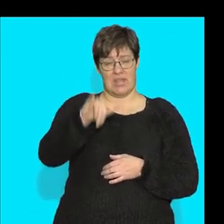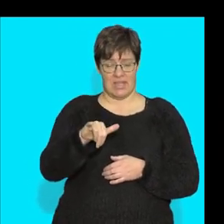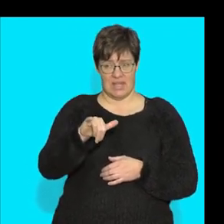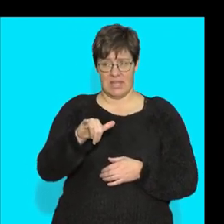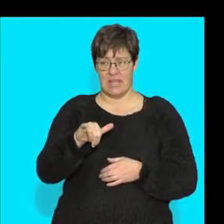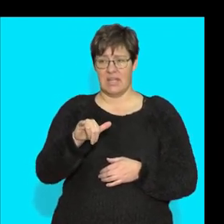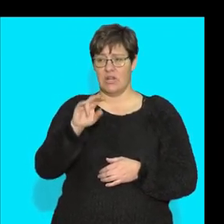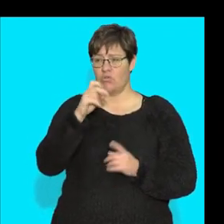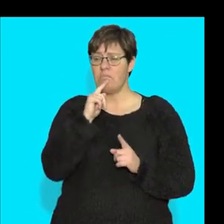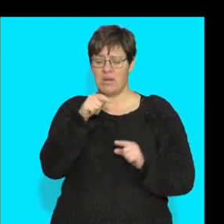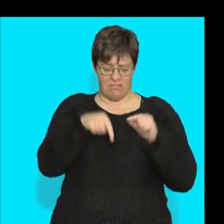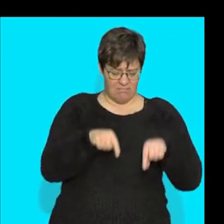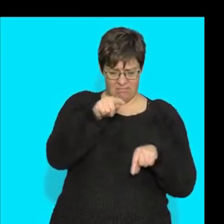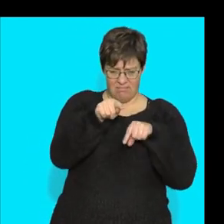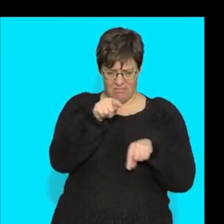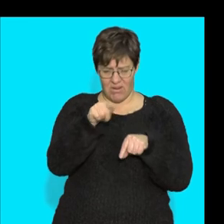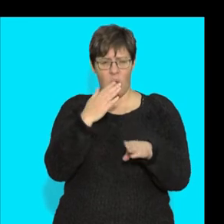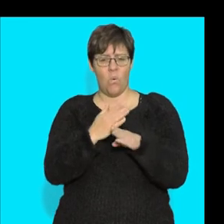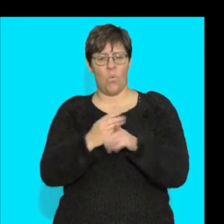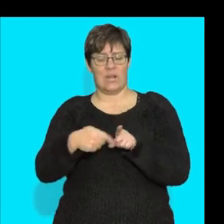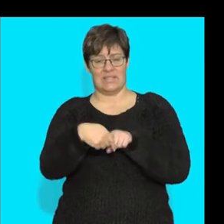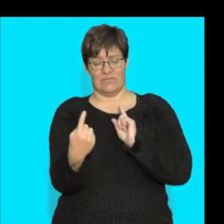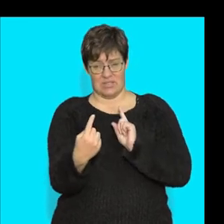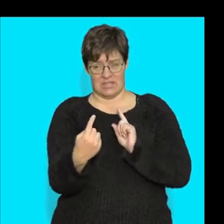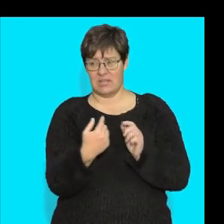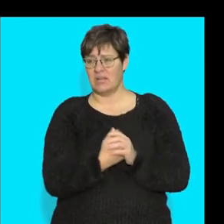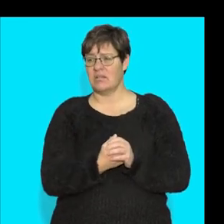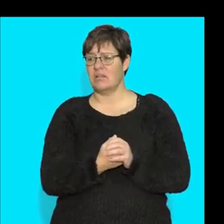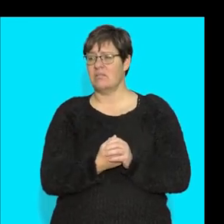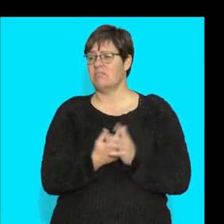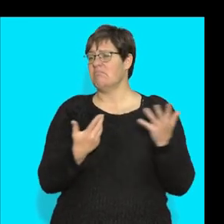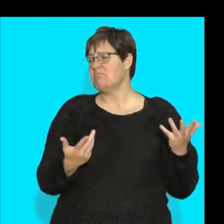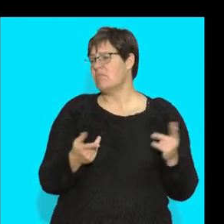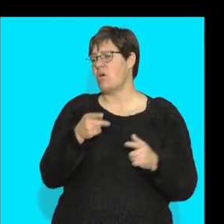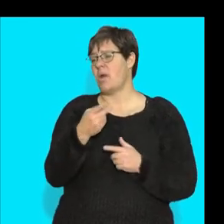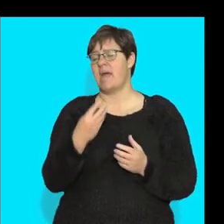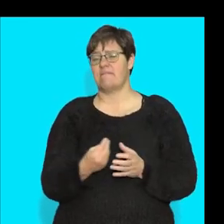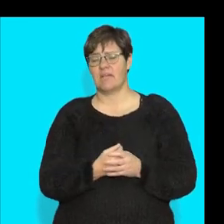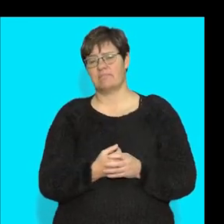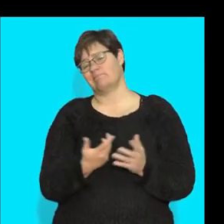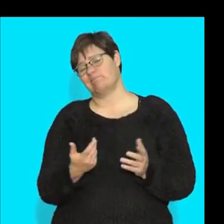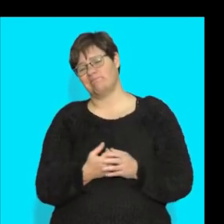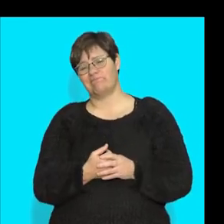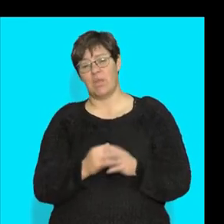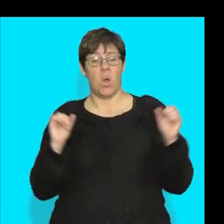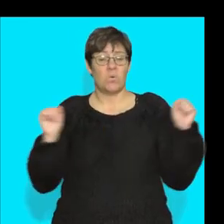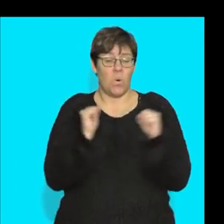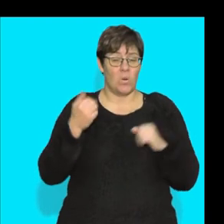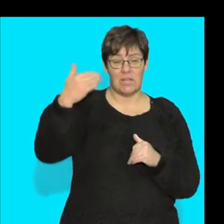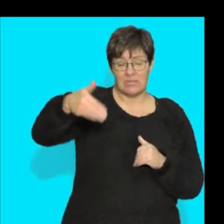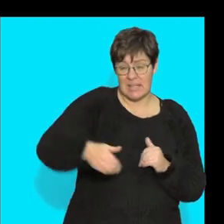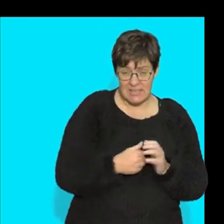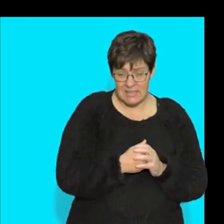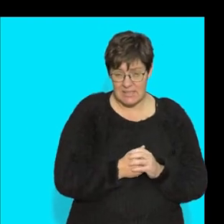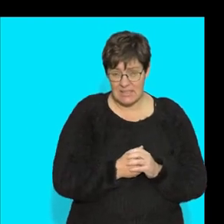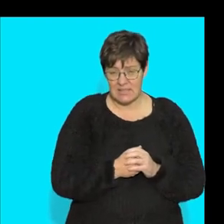different function. And basically what happens is the following. Say for example it is cold outside, your